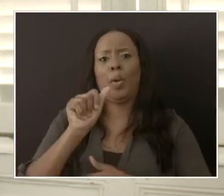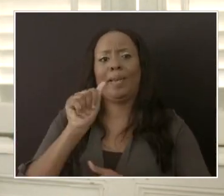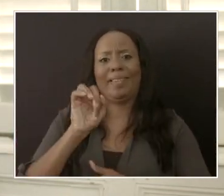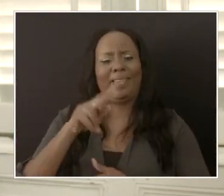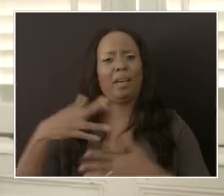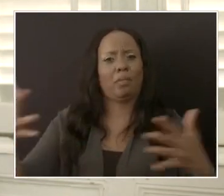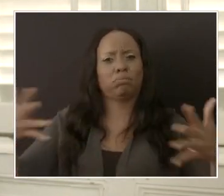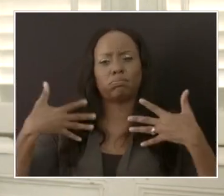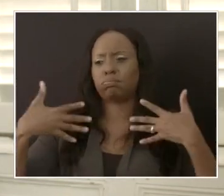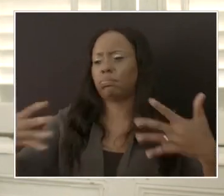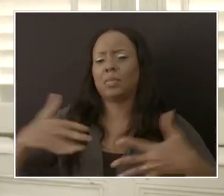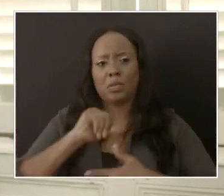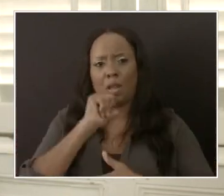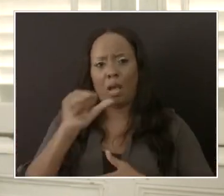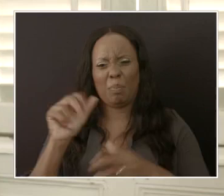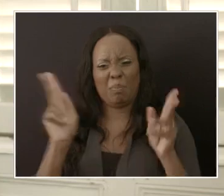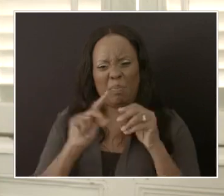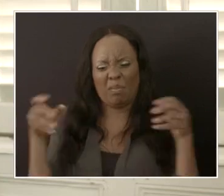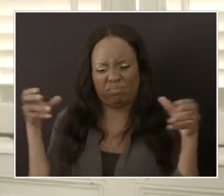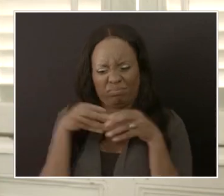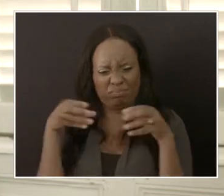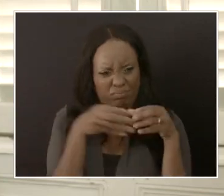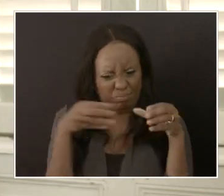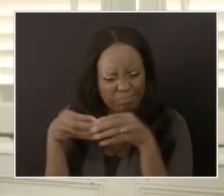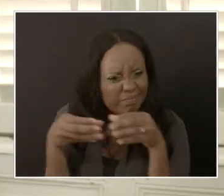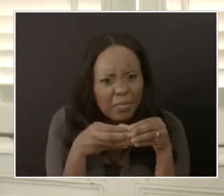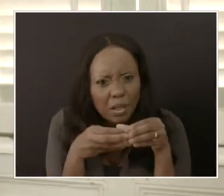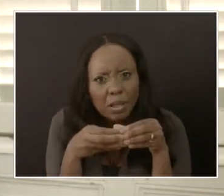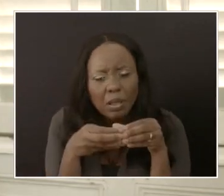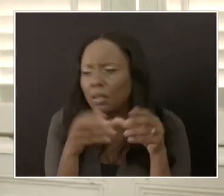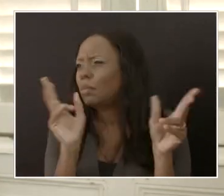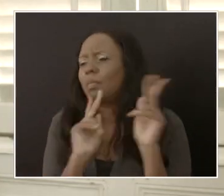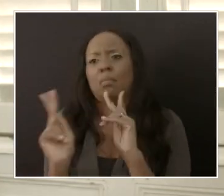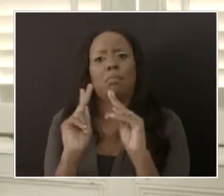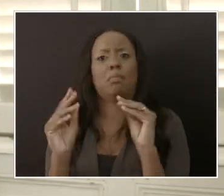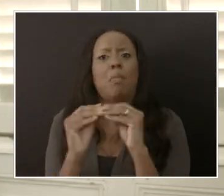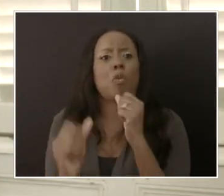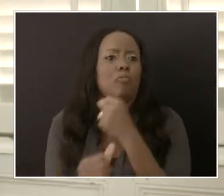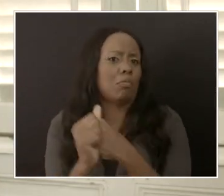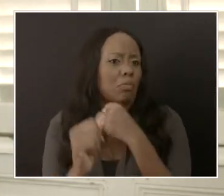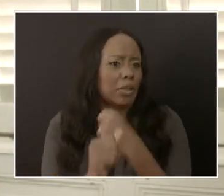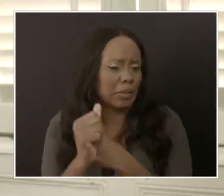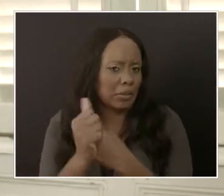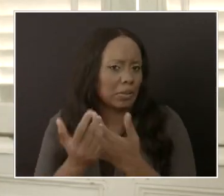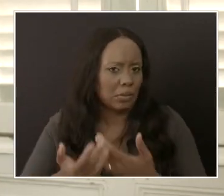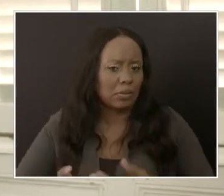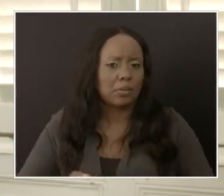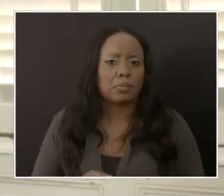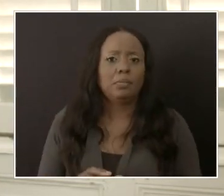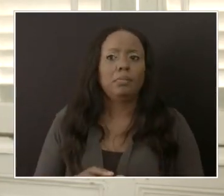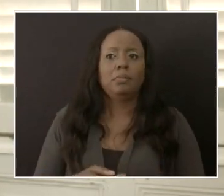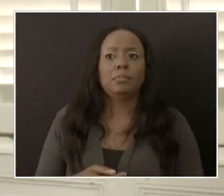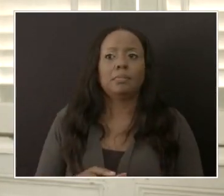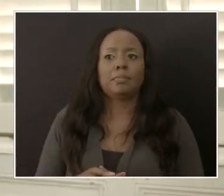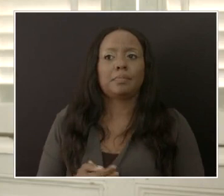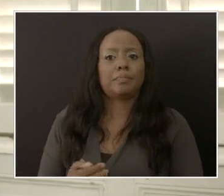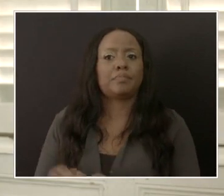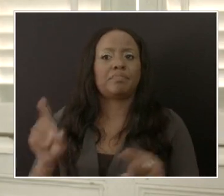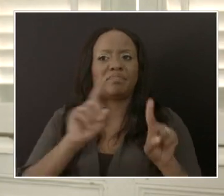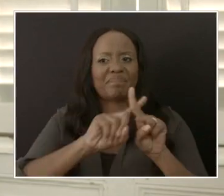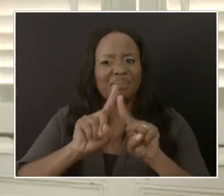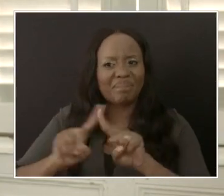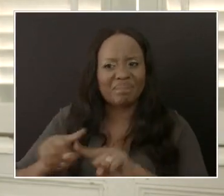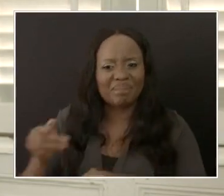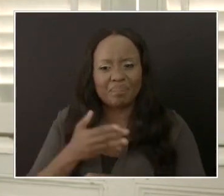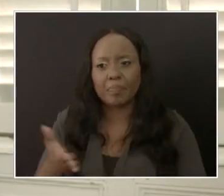risk factors, which place, which place people at higher levels of risk. So there are lots of different nuances and it